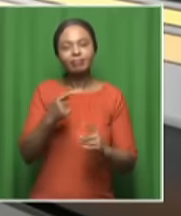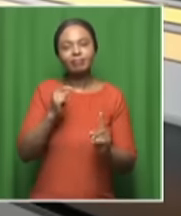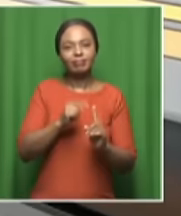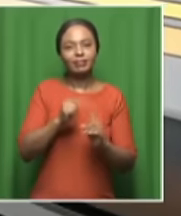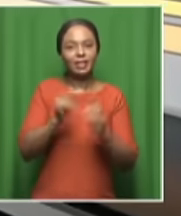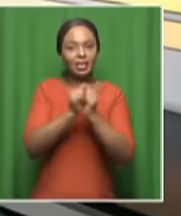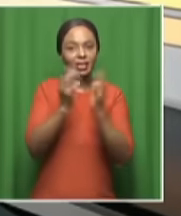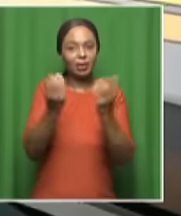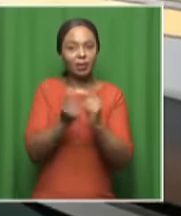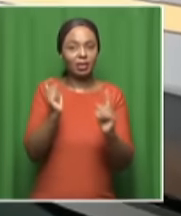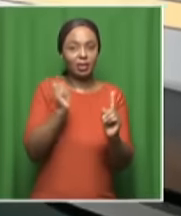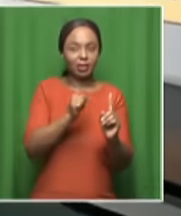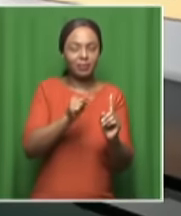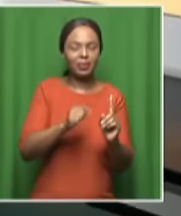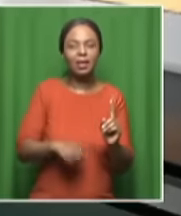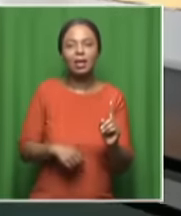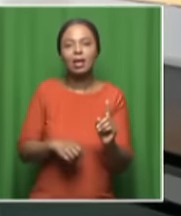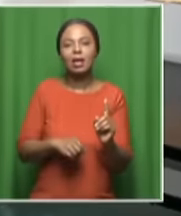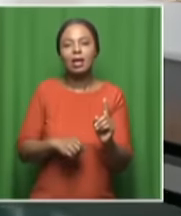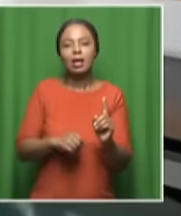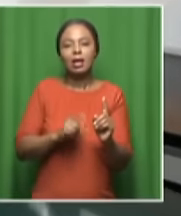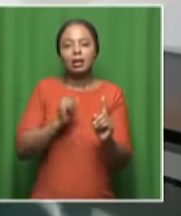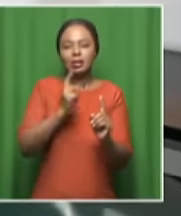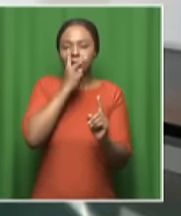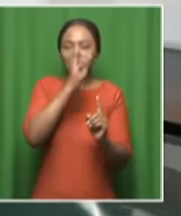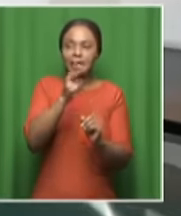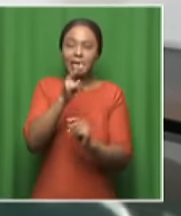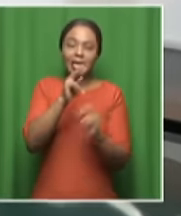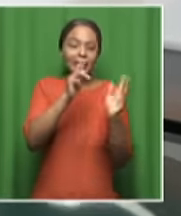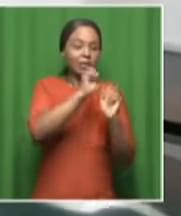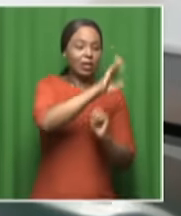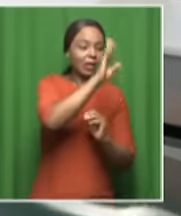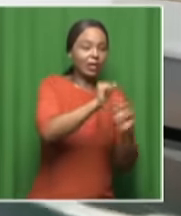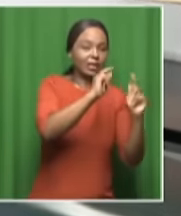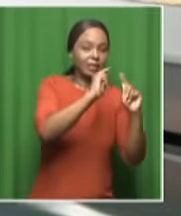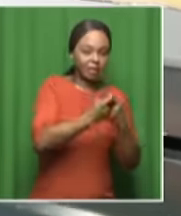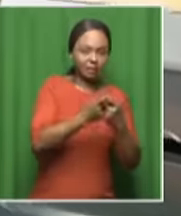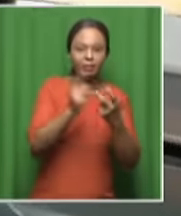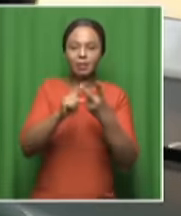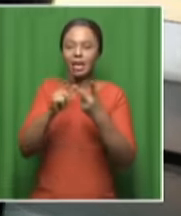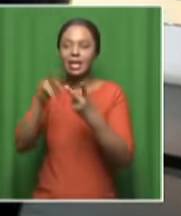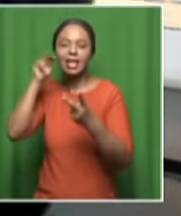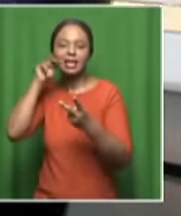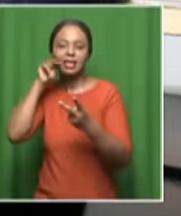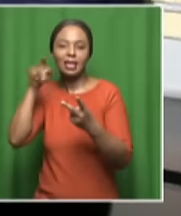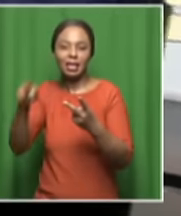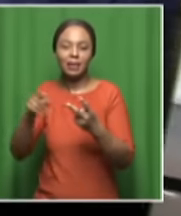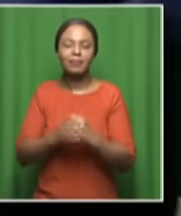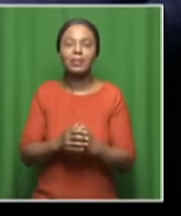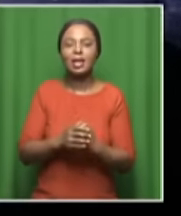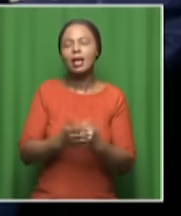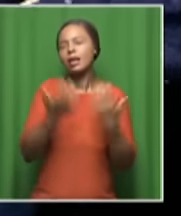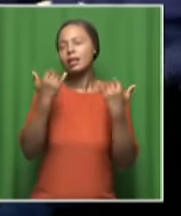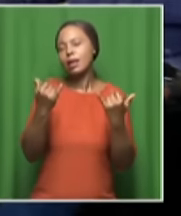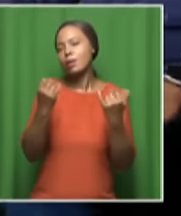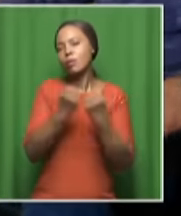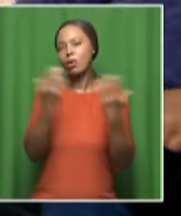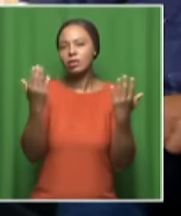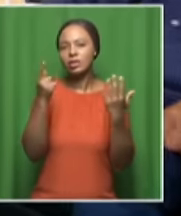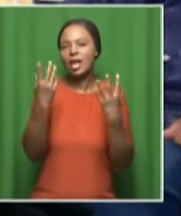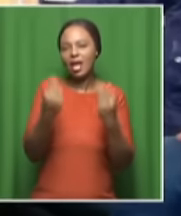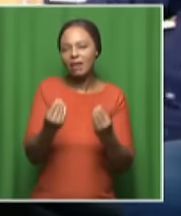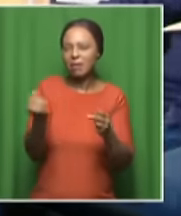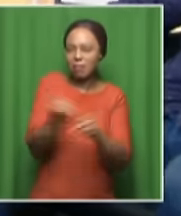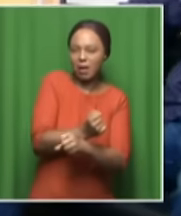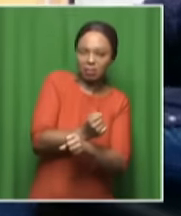you because you look at this Nigerian team and the South African team and one could say that at the stage of this competition, they seem to have more or